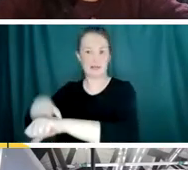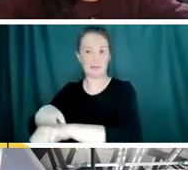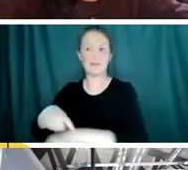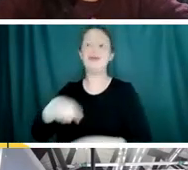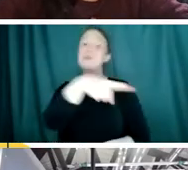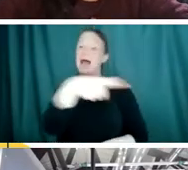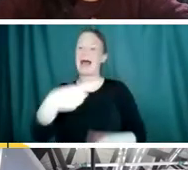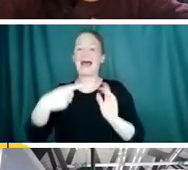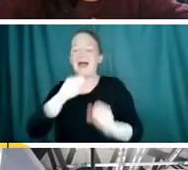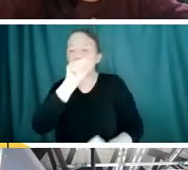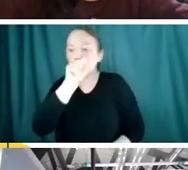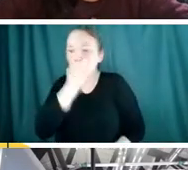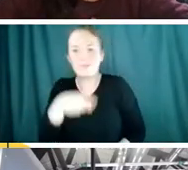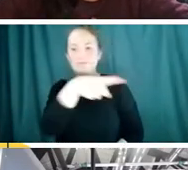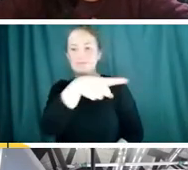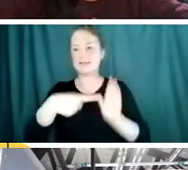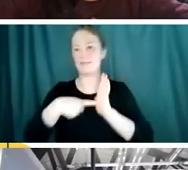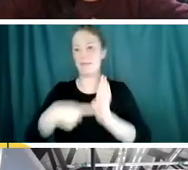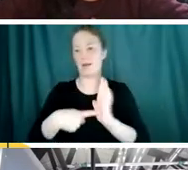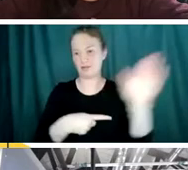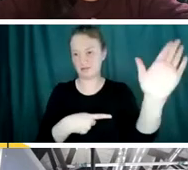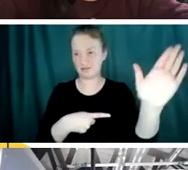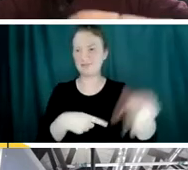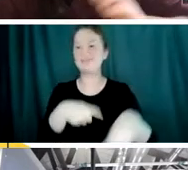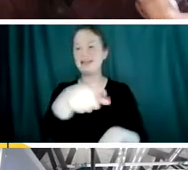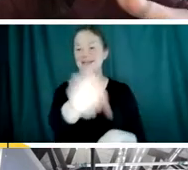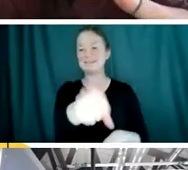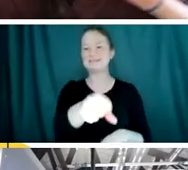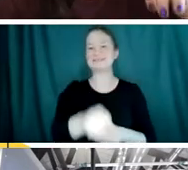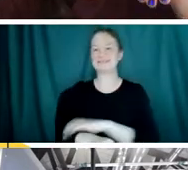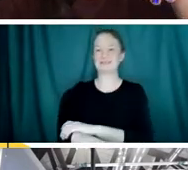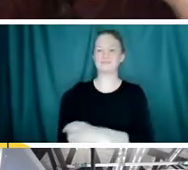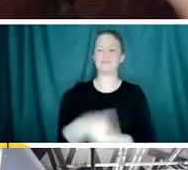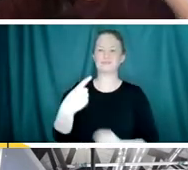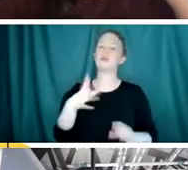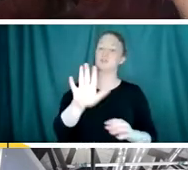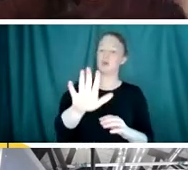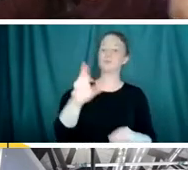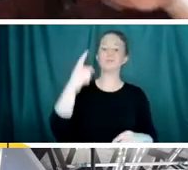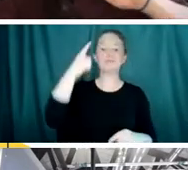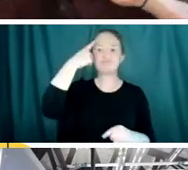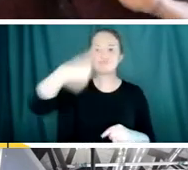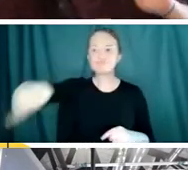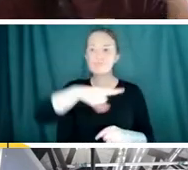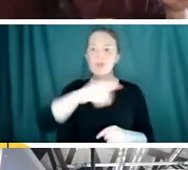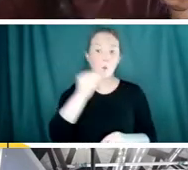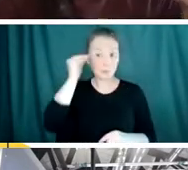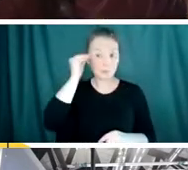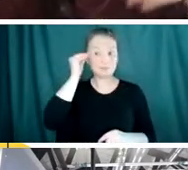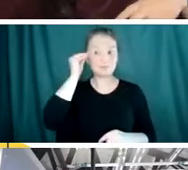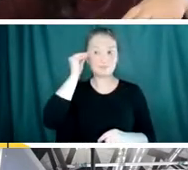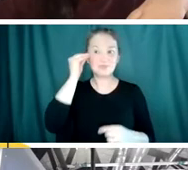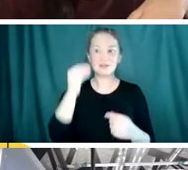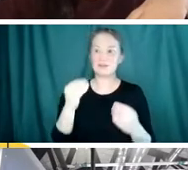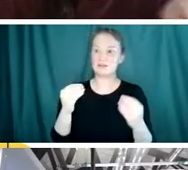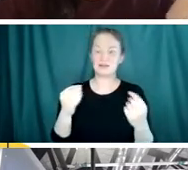love this model. Yes. Let's talk about this, because we had a question. So for folks, um, at home, we're getting more questions